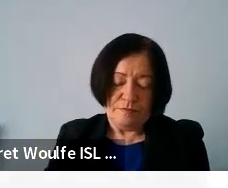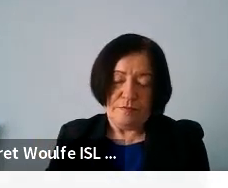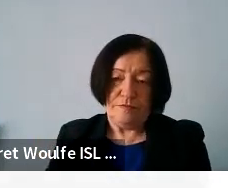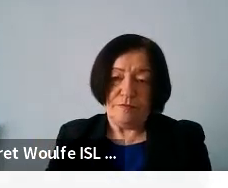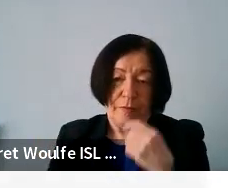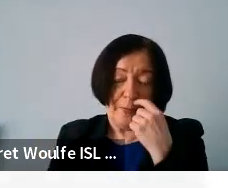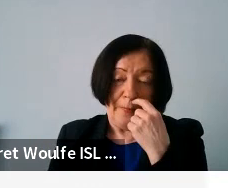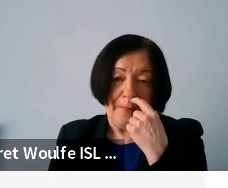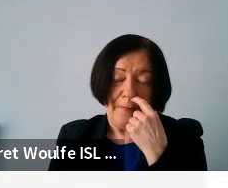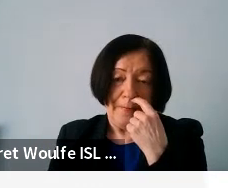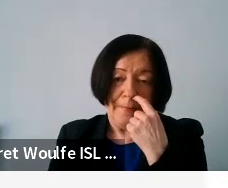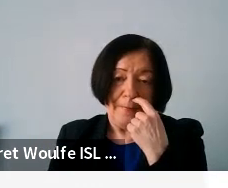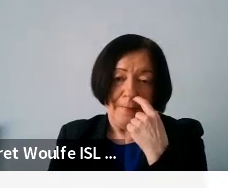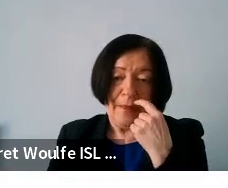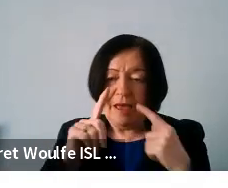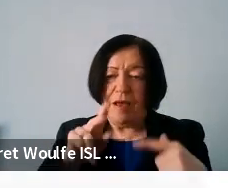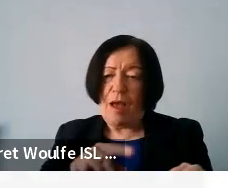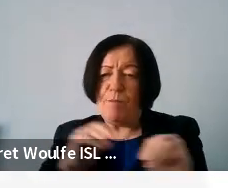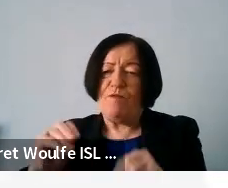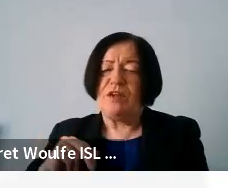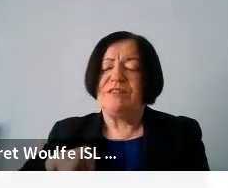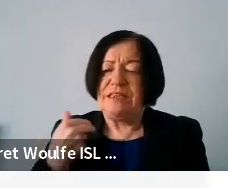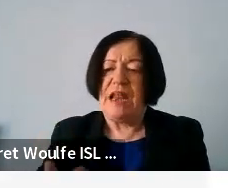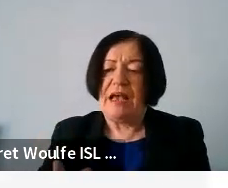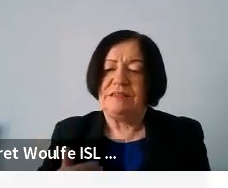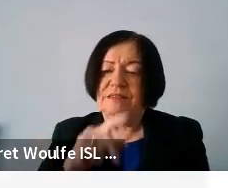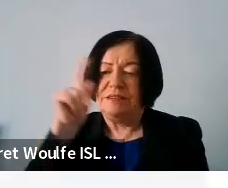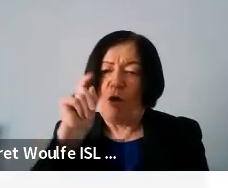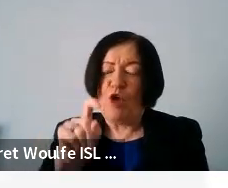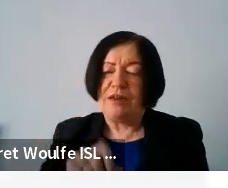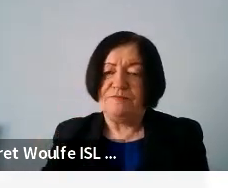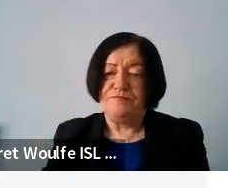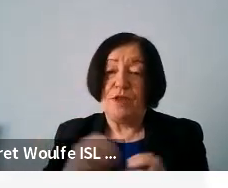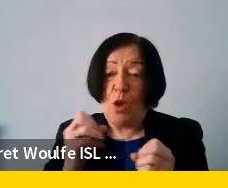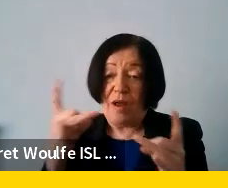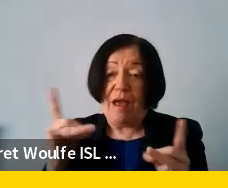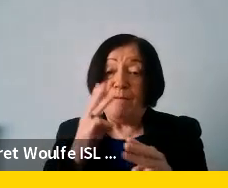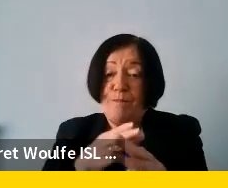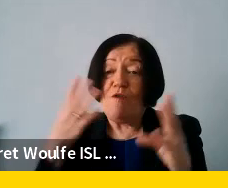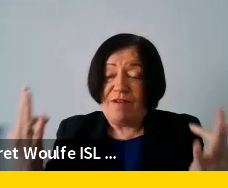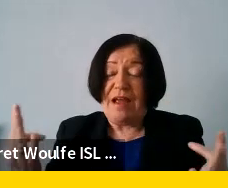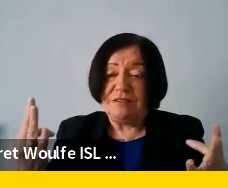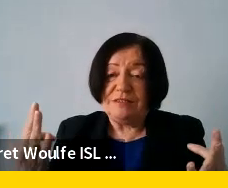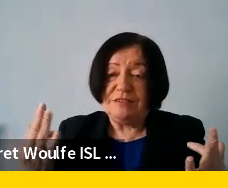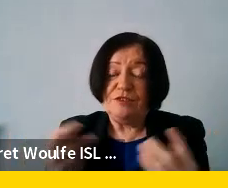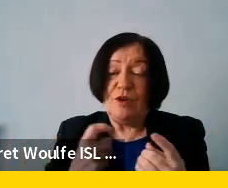Yes, I think we can move on to the next, topic. Okay. Perfect. So thank you everyone. Uh,